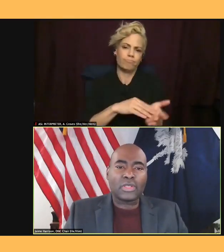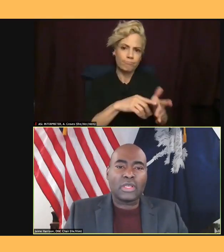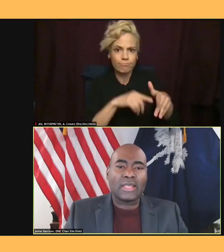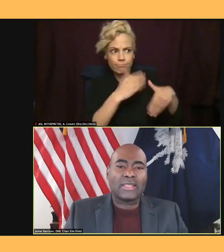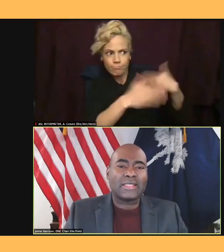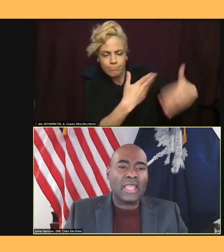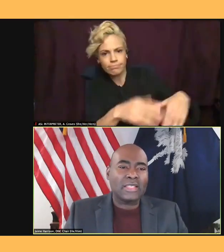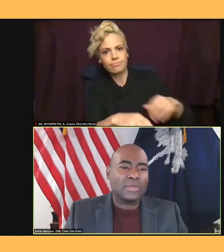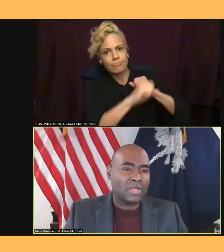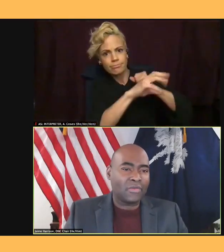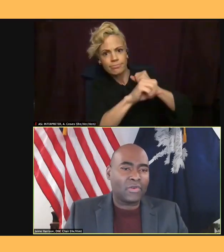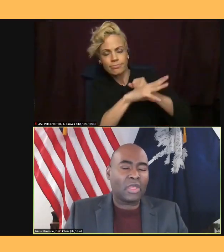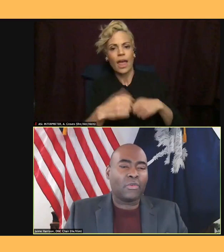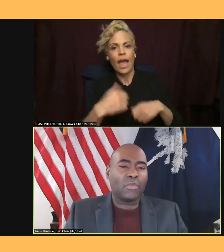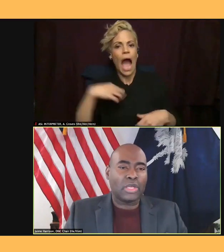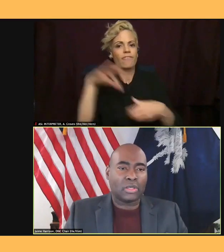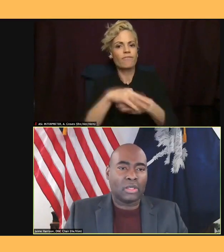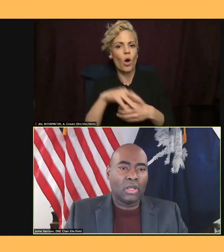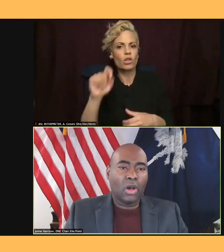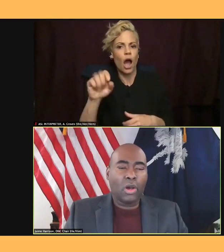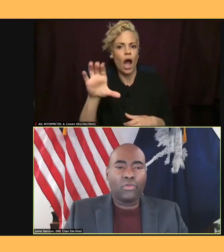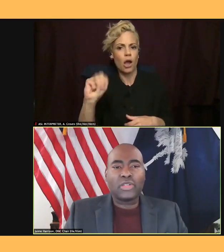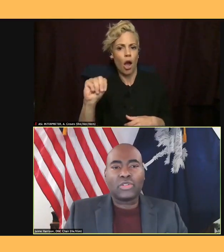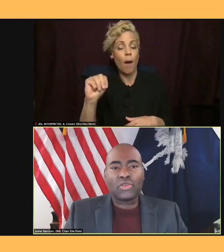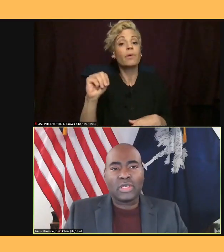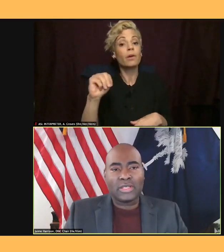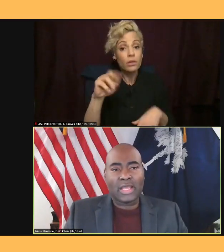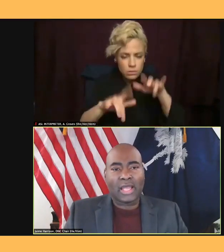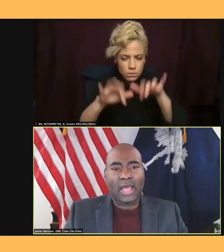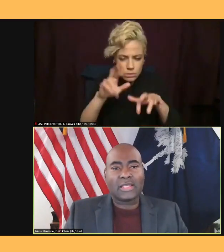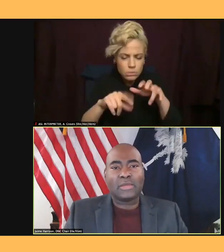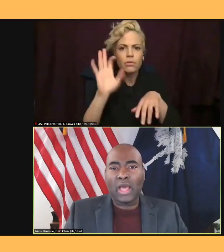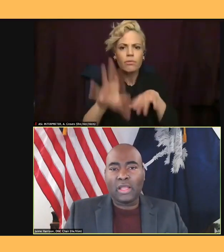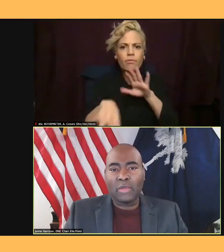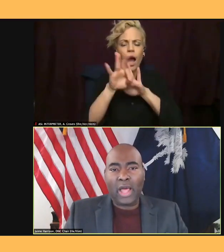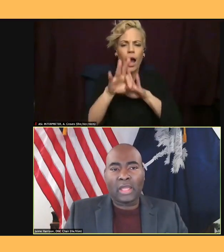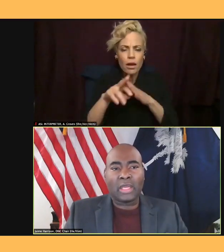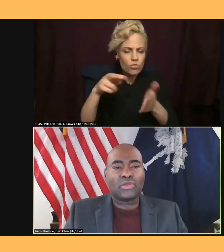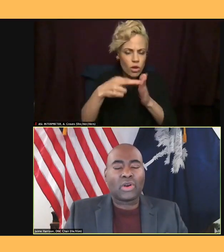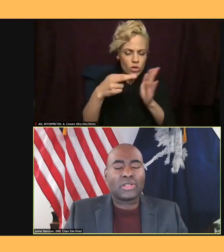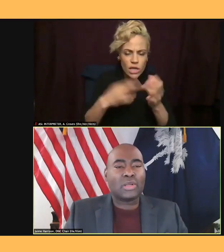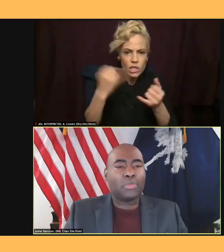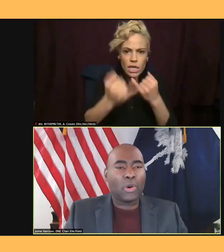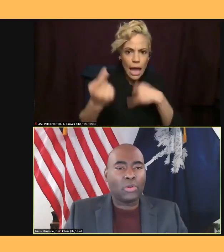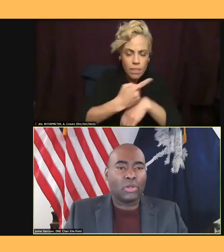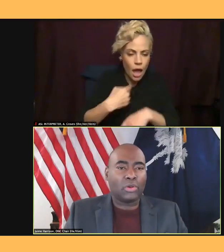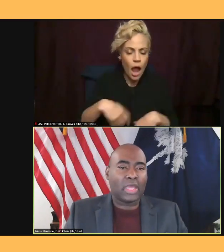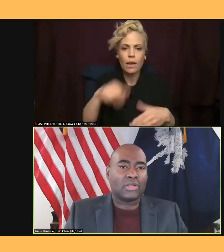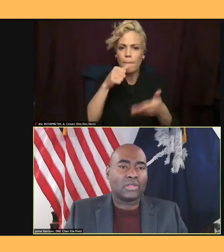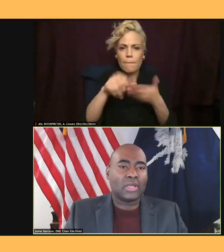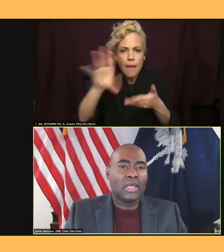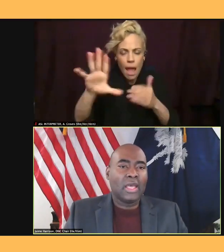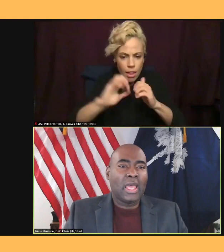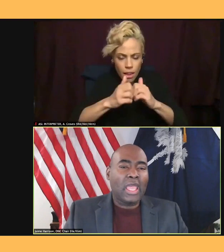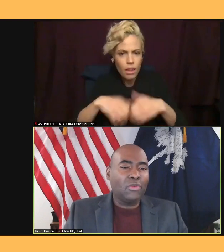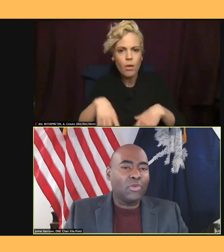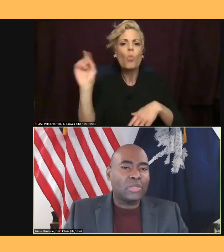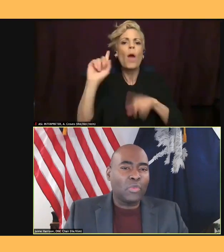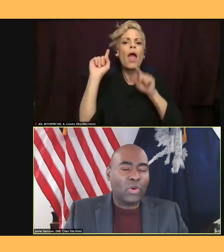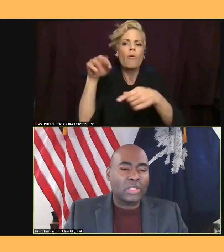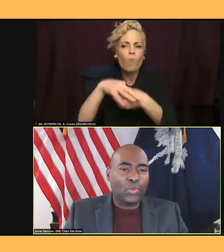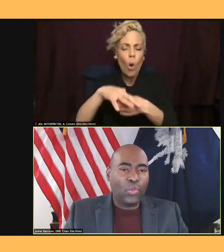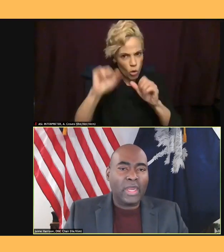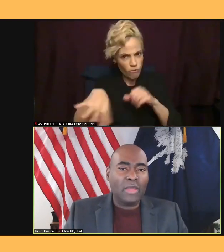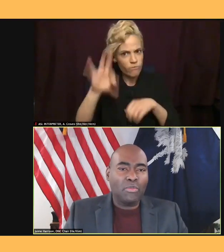-specific information on registration deadlines, mail-in ballot instructions, and polling locations. It reached more than 20